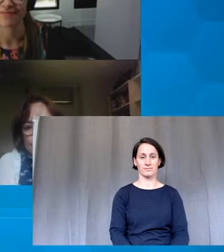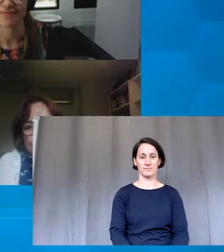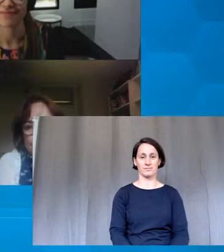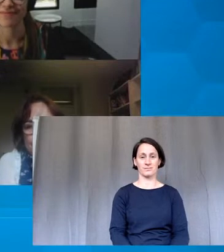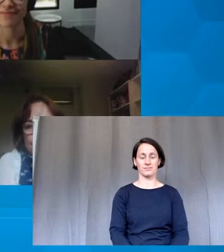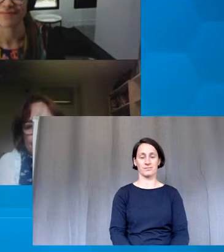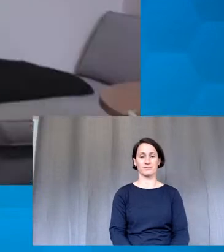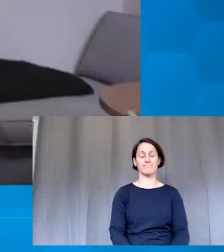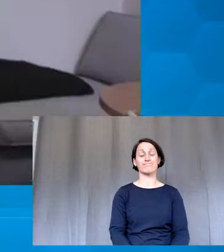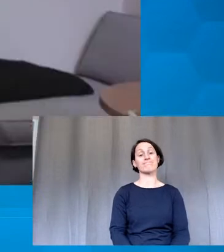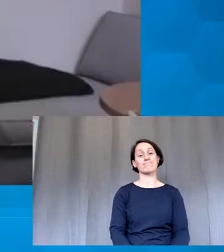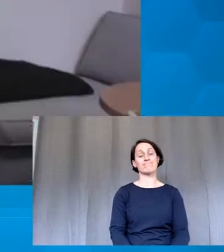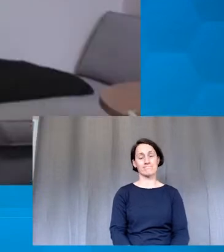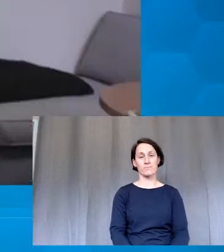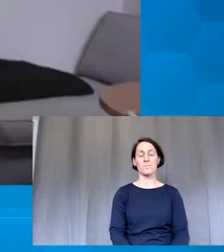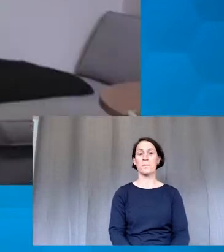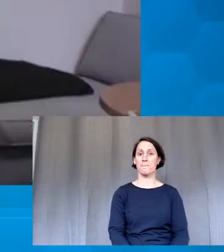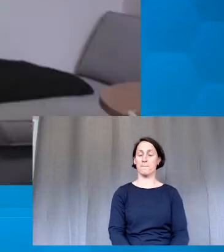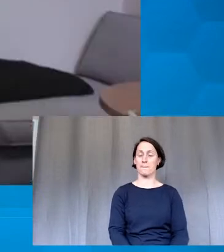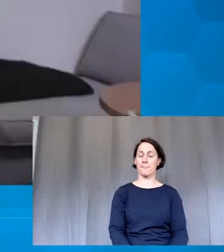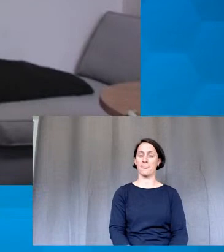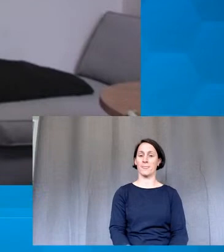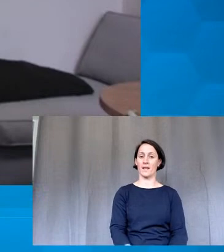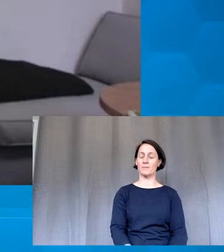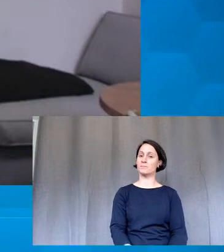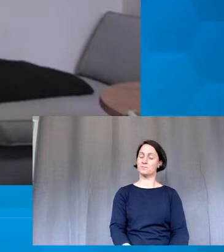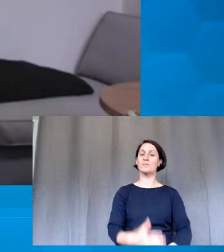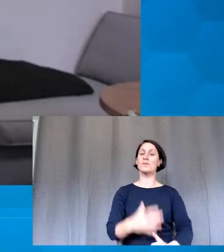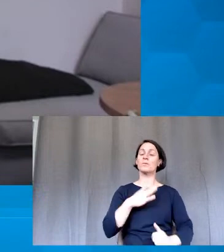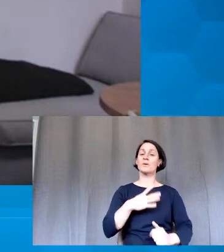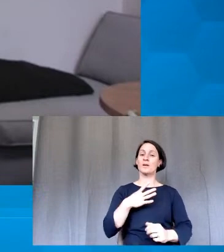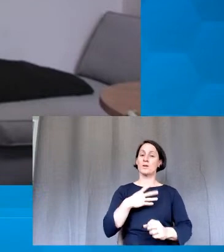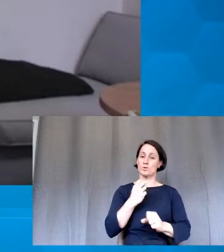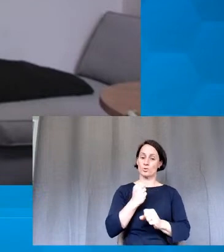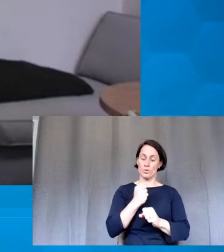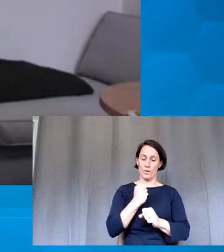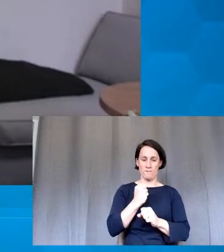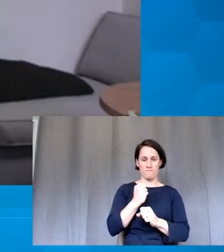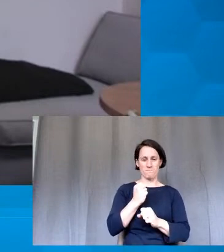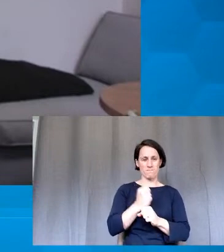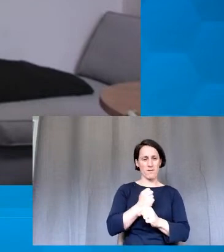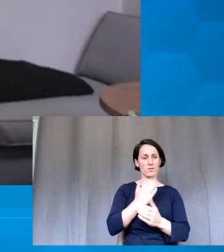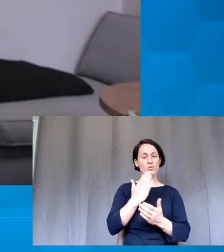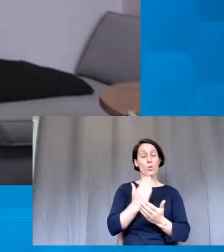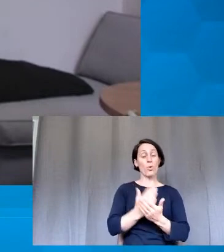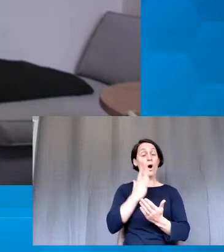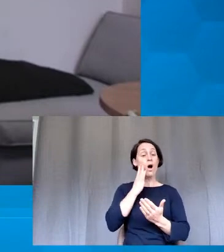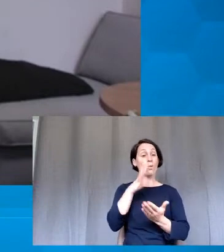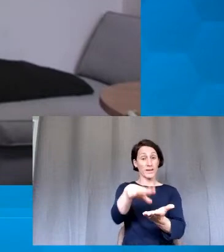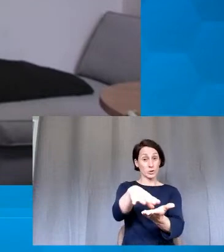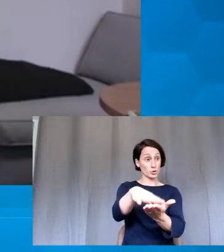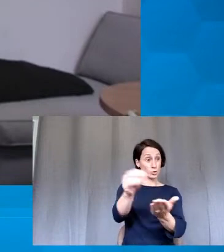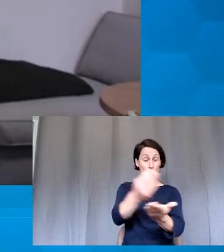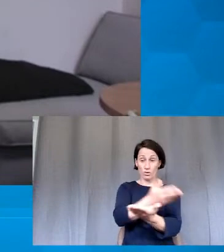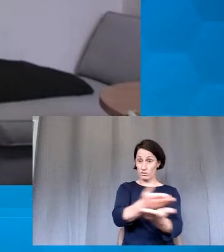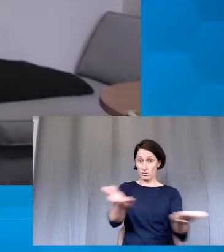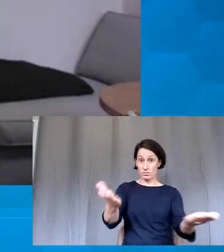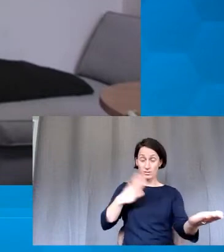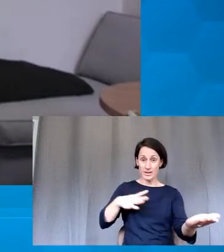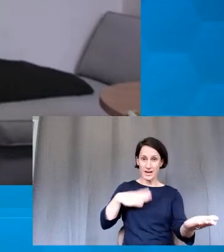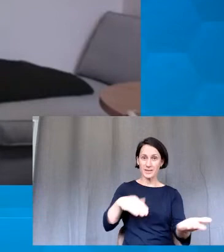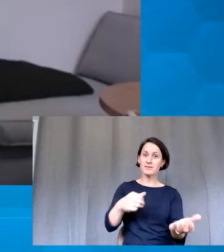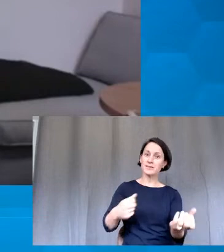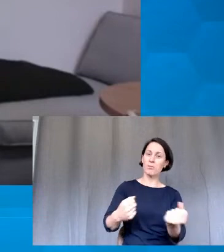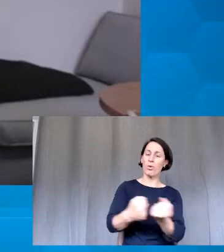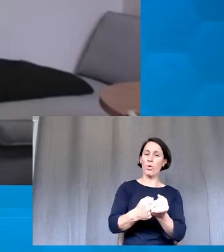I guess that also has something to do with making it not about additional support but mainstream. How do we make it mainstream? Yeah, I think